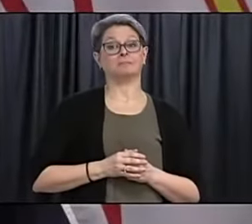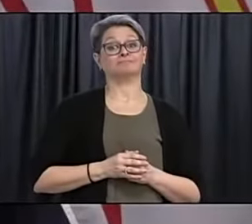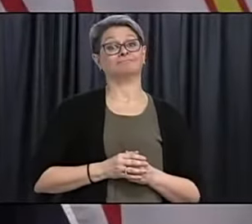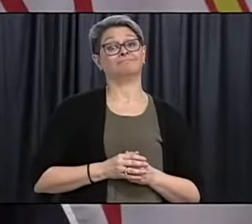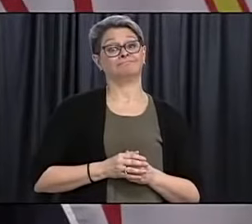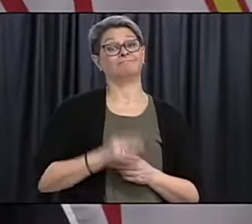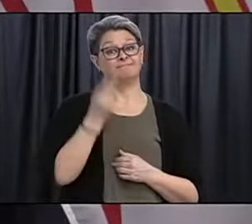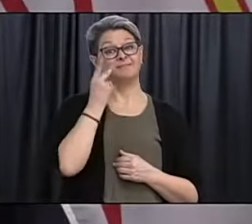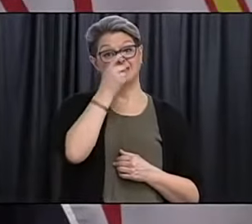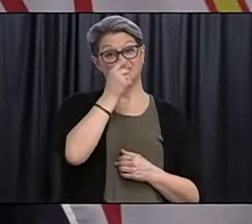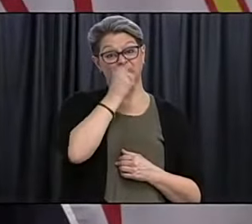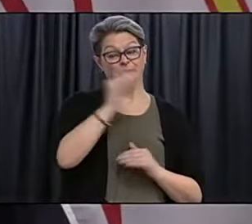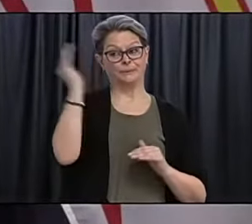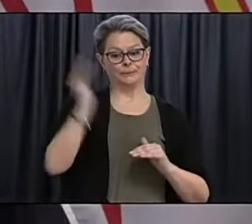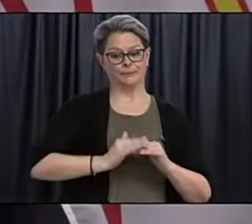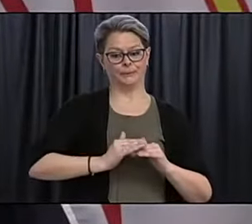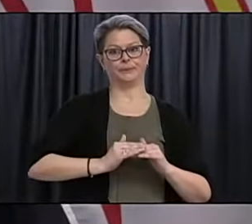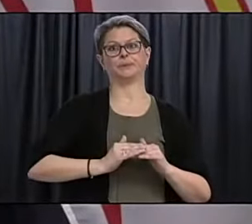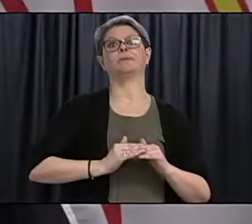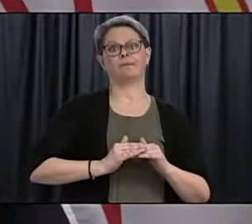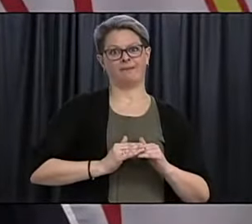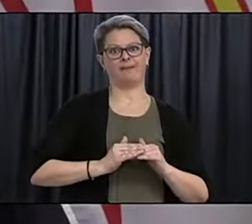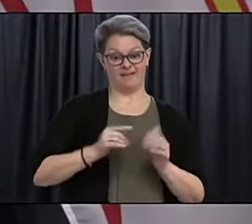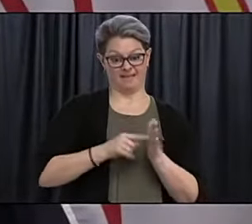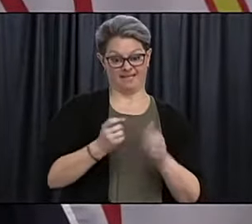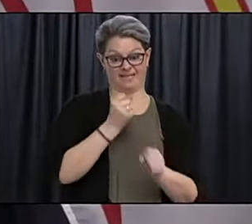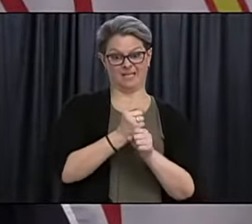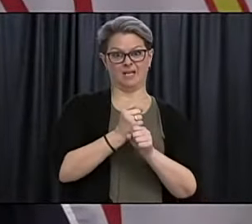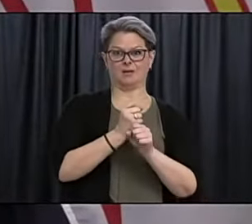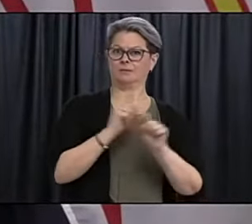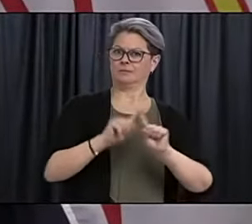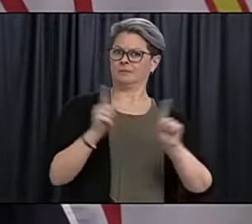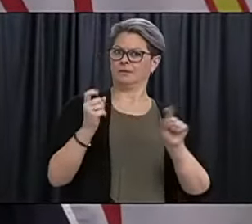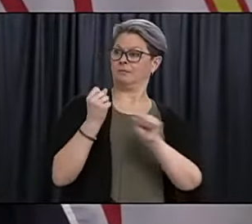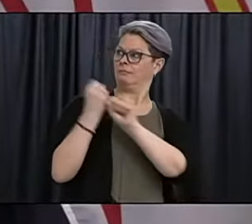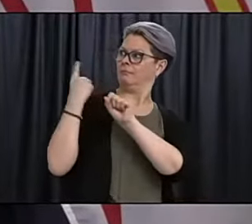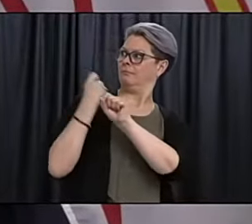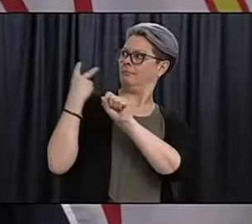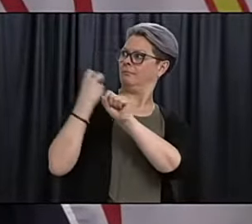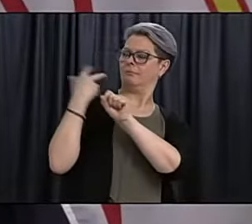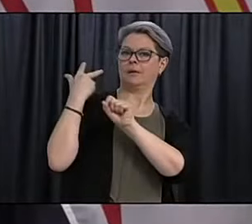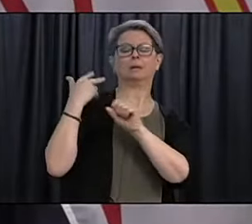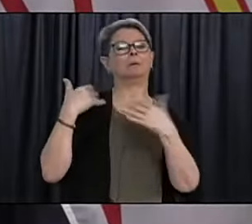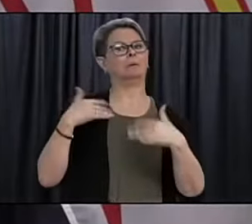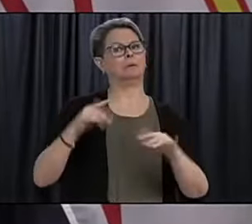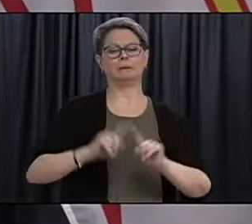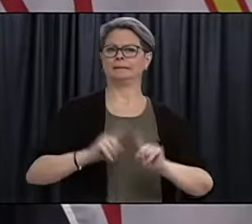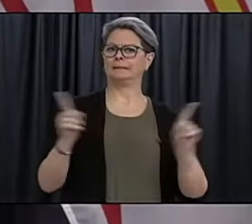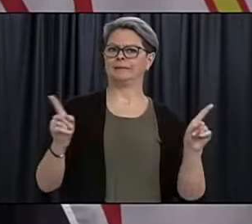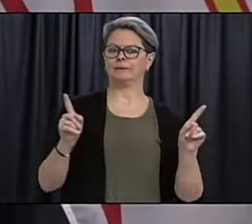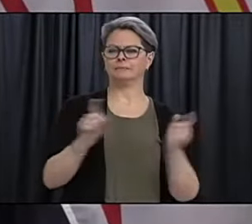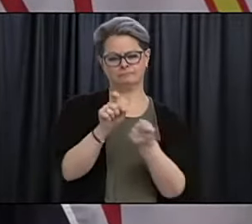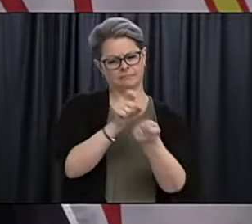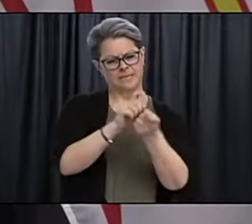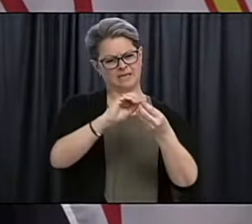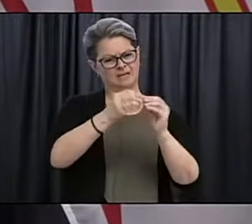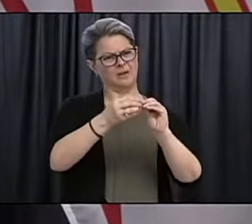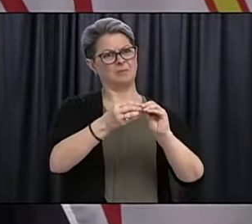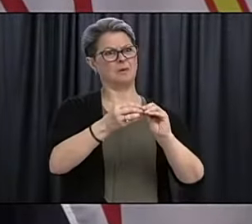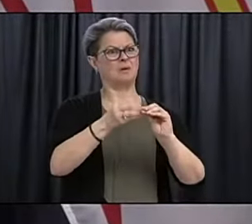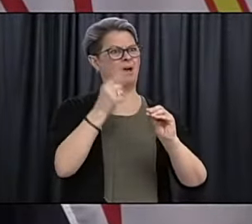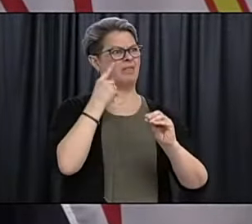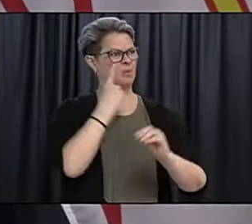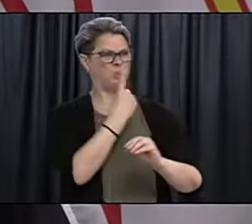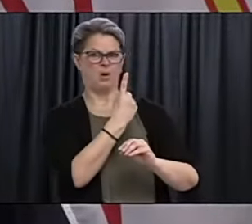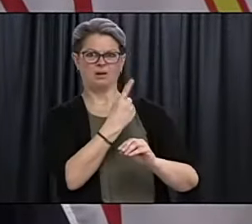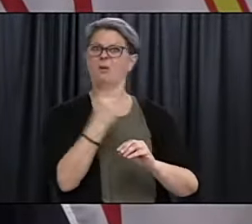decline in influenza over this year. Uh, I don't, I can't tell you the definite numbers, but I think we've only have one case.